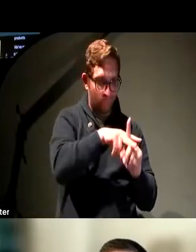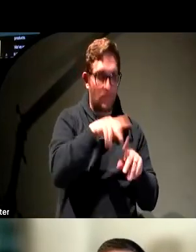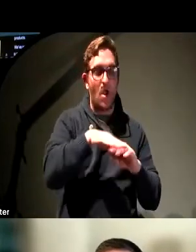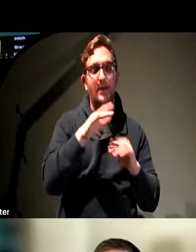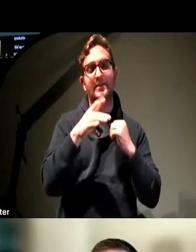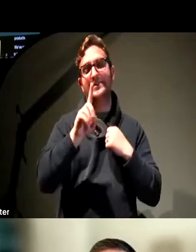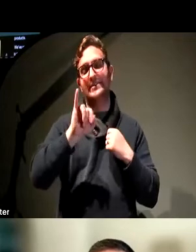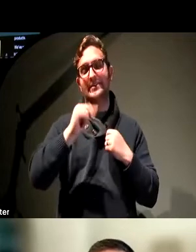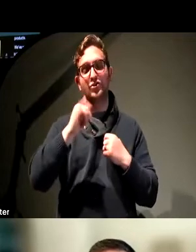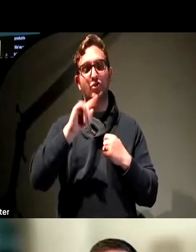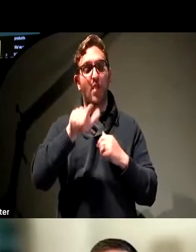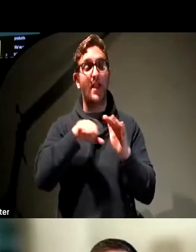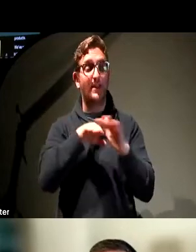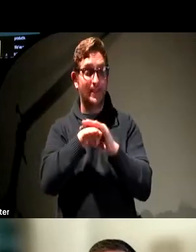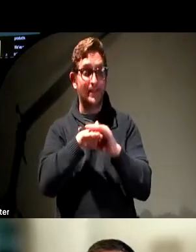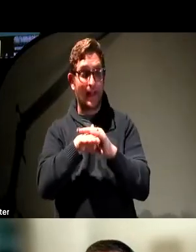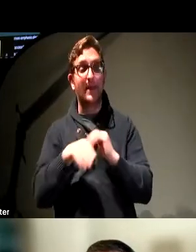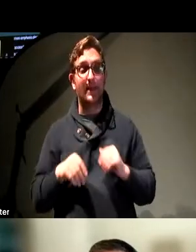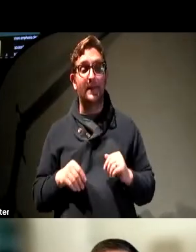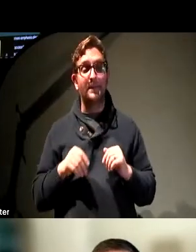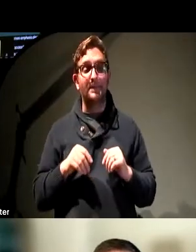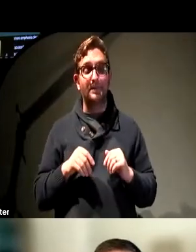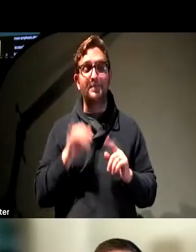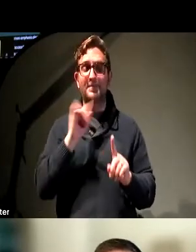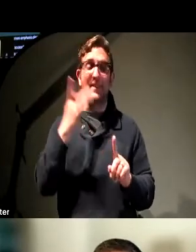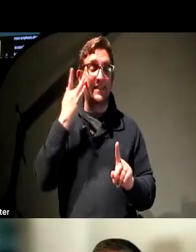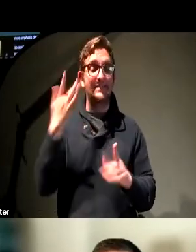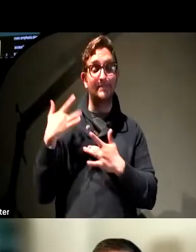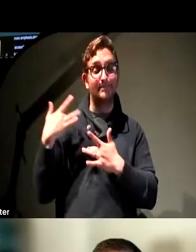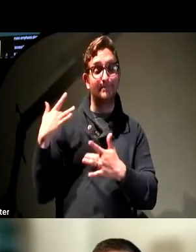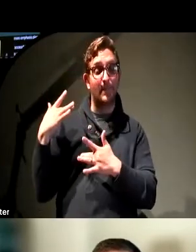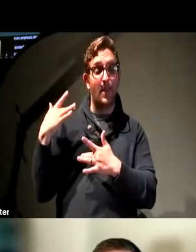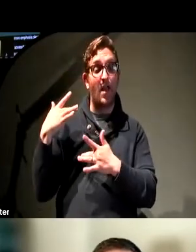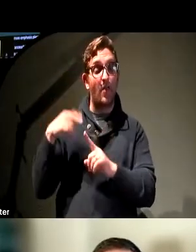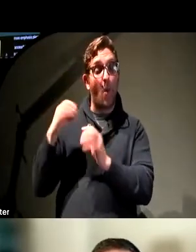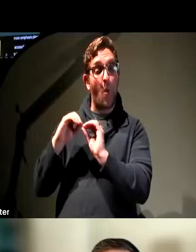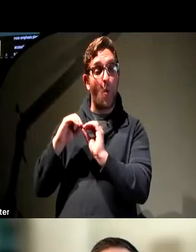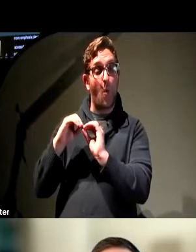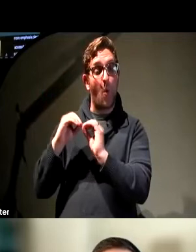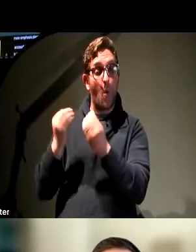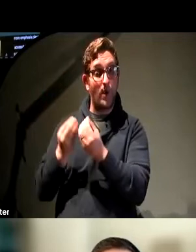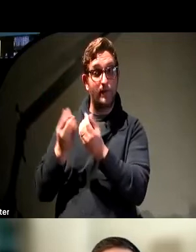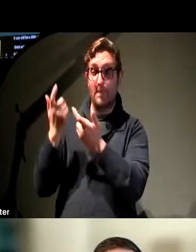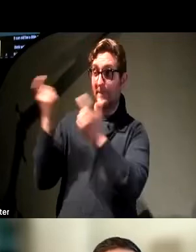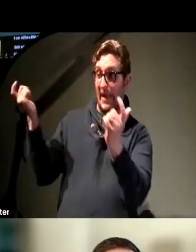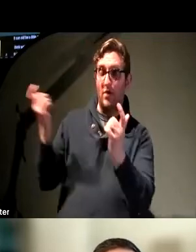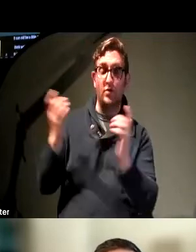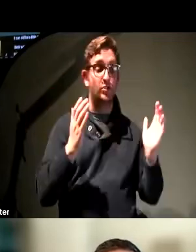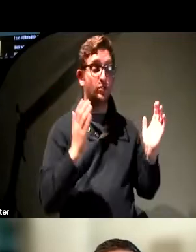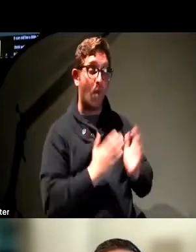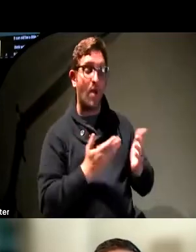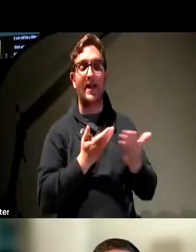it can still be a little bit spotty, but we have at least seen, I think, a trend where organizations, large and small, are attending to accessibility